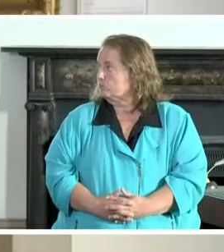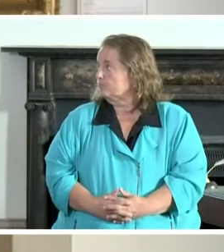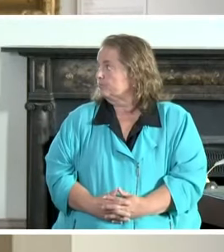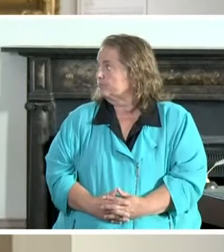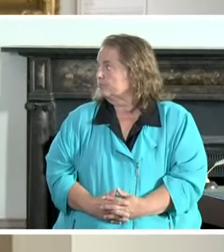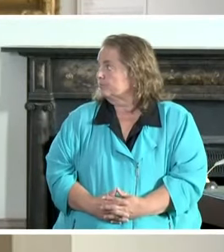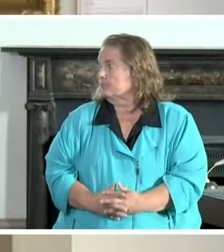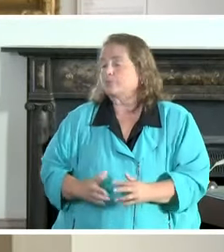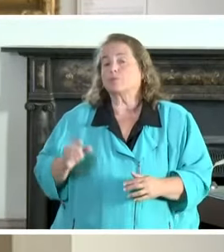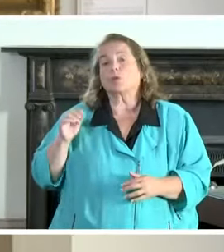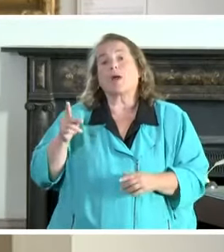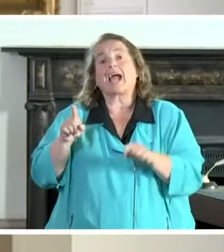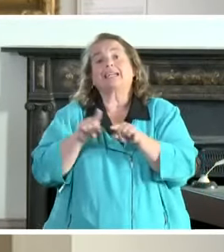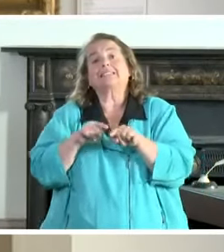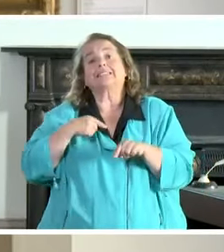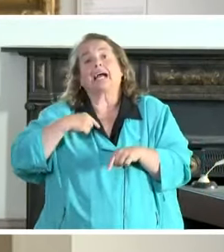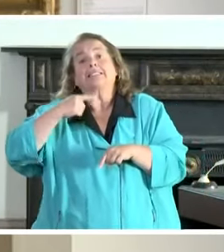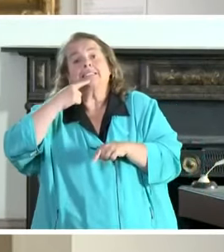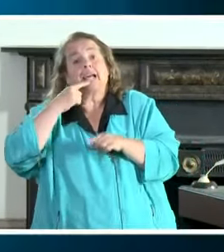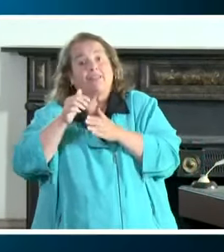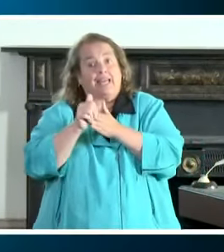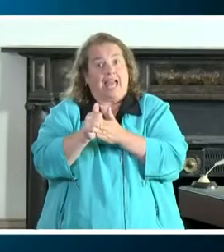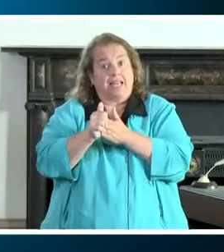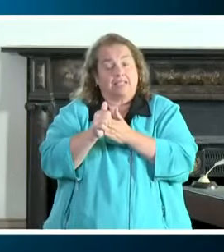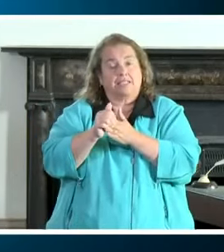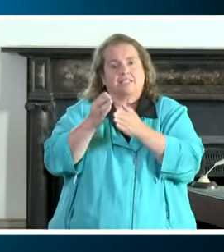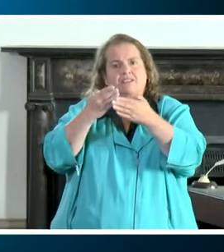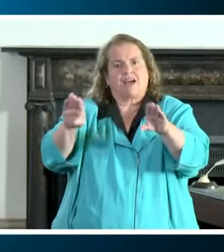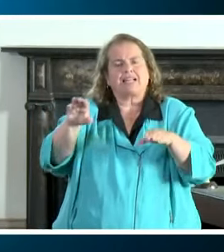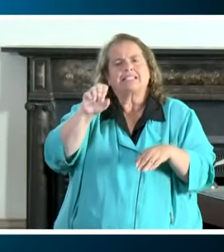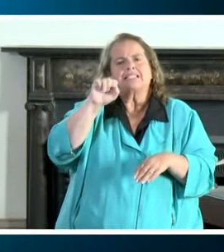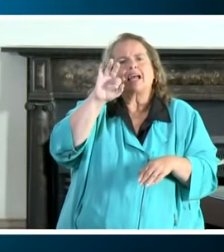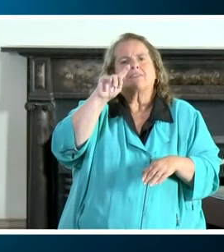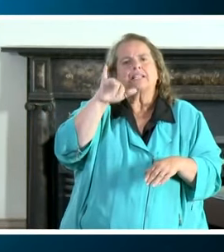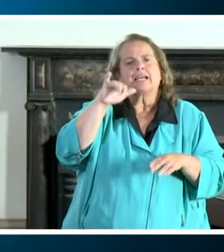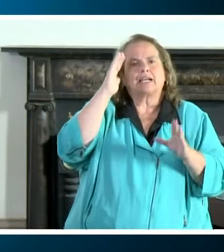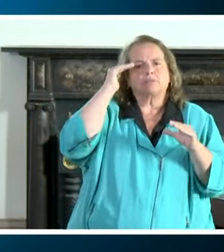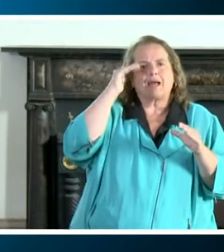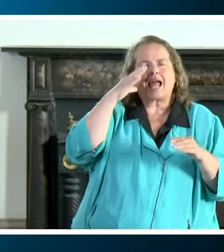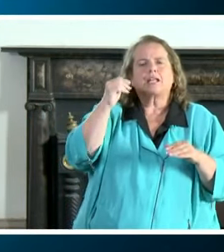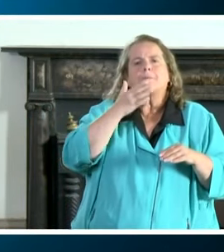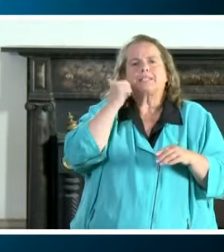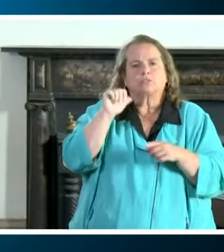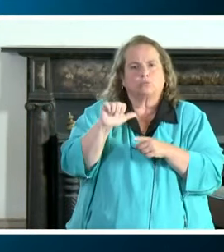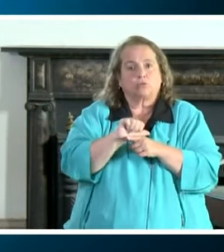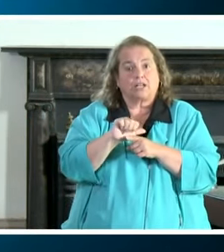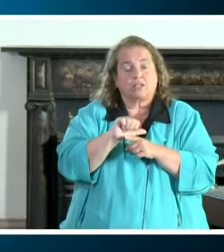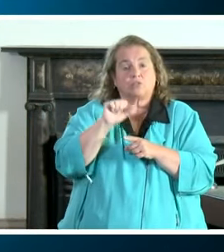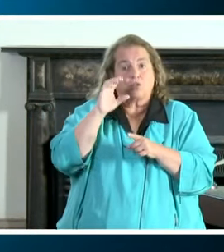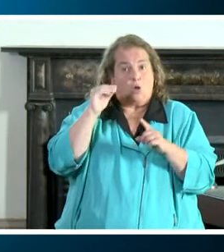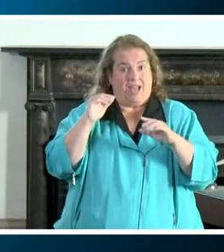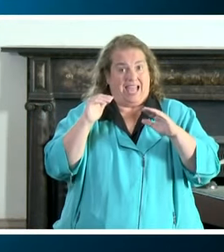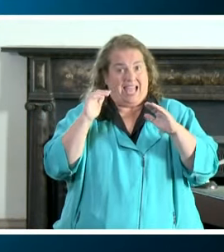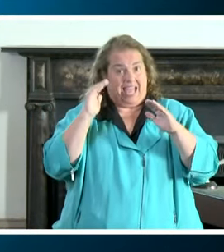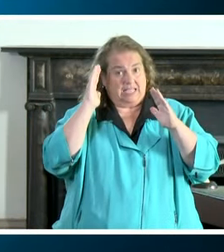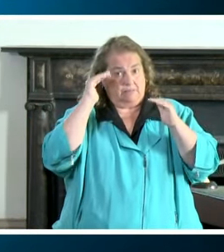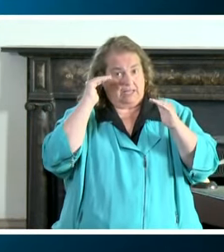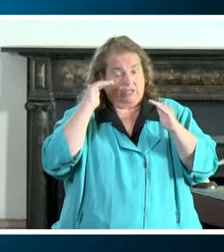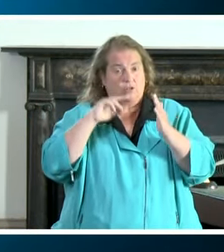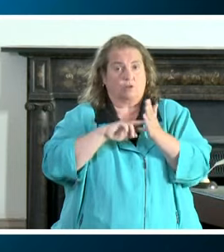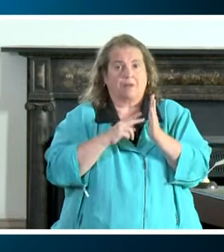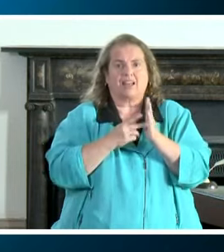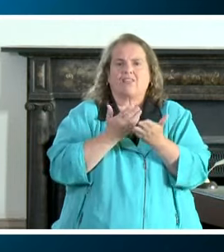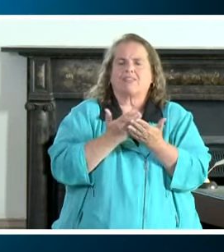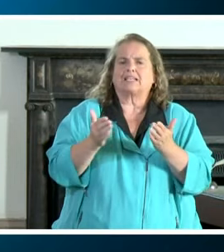indicated the guidance is divided into safety expectations and best practices so expectations being things that